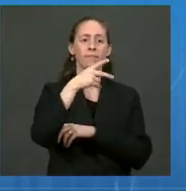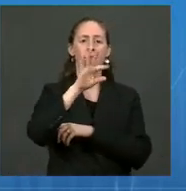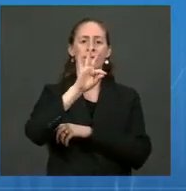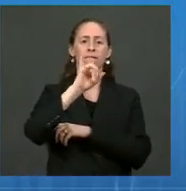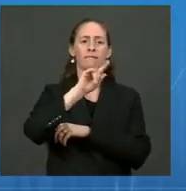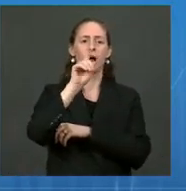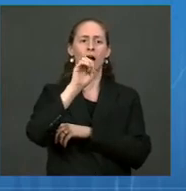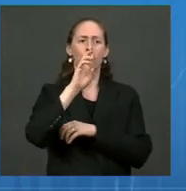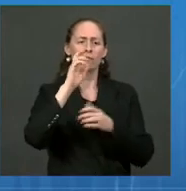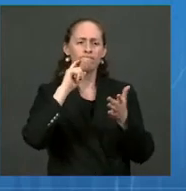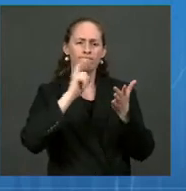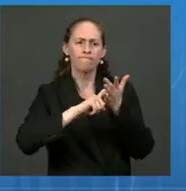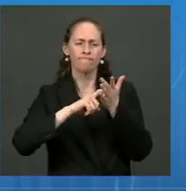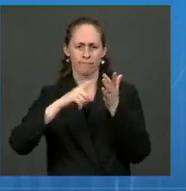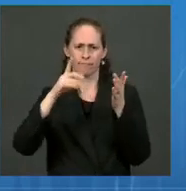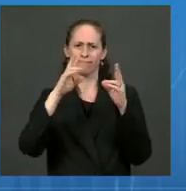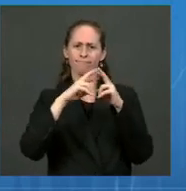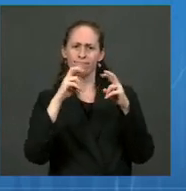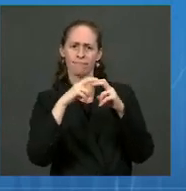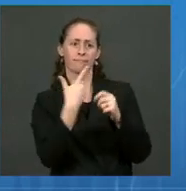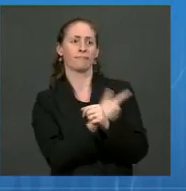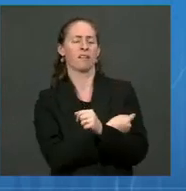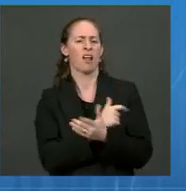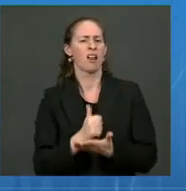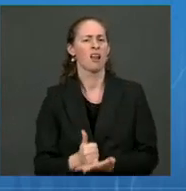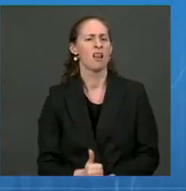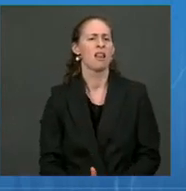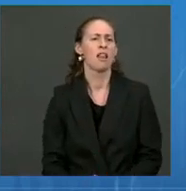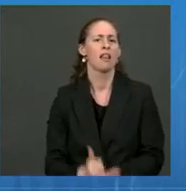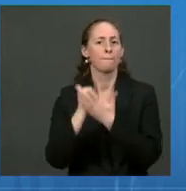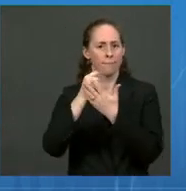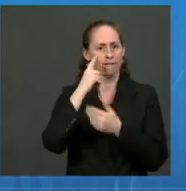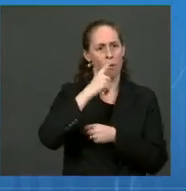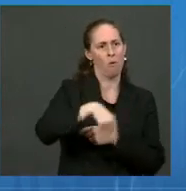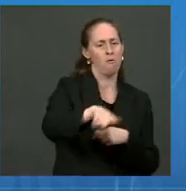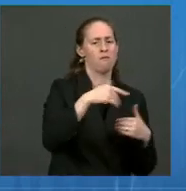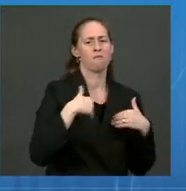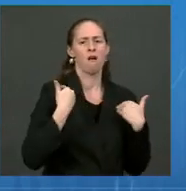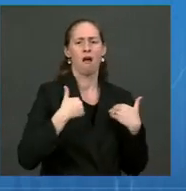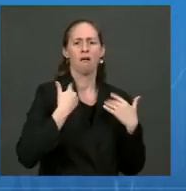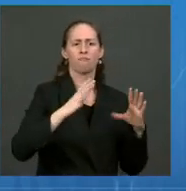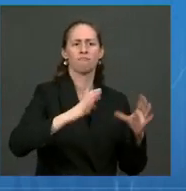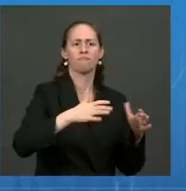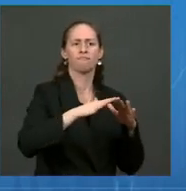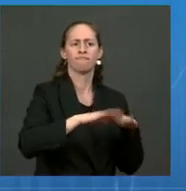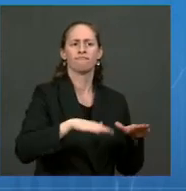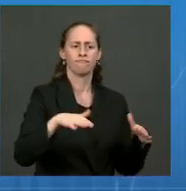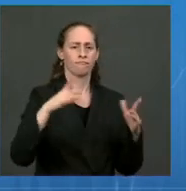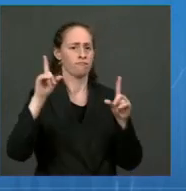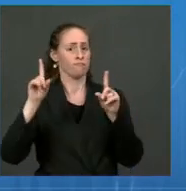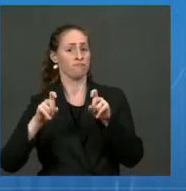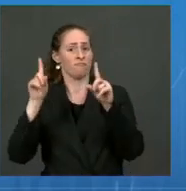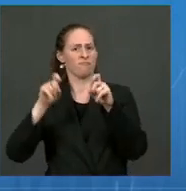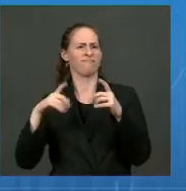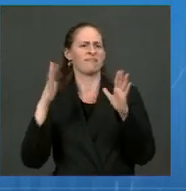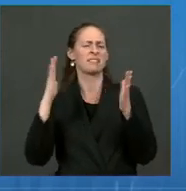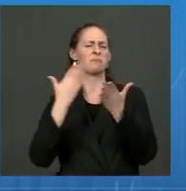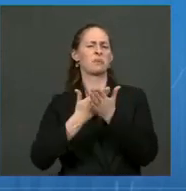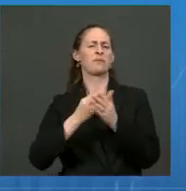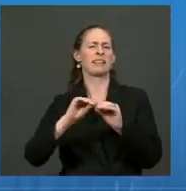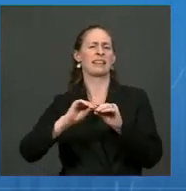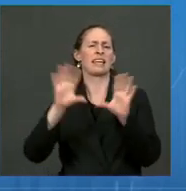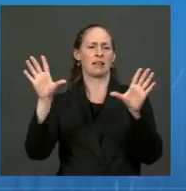4,500 children ages 5 to 11. The trial showed a vaccine efficacy rate of nearly 91%